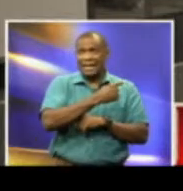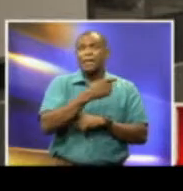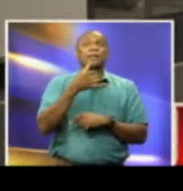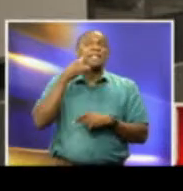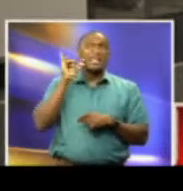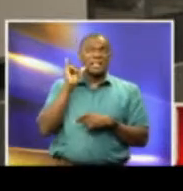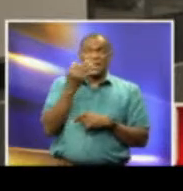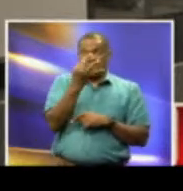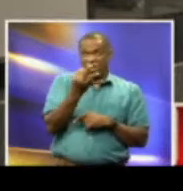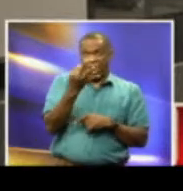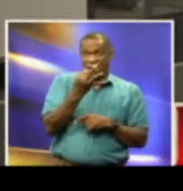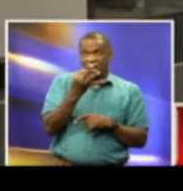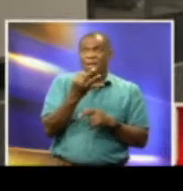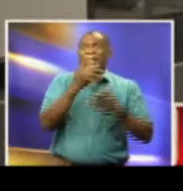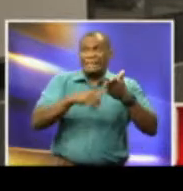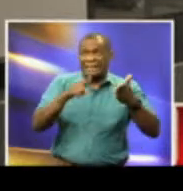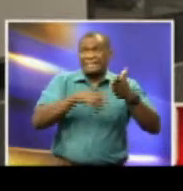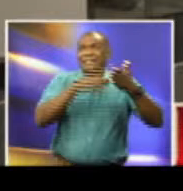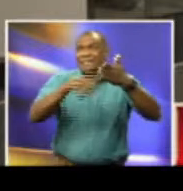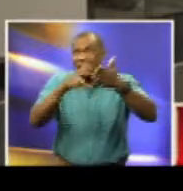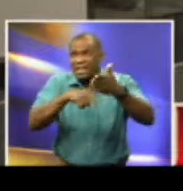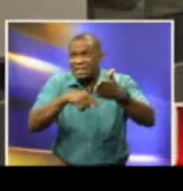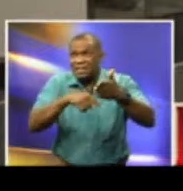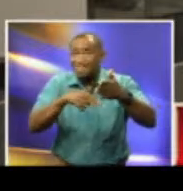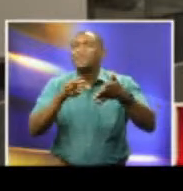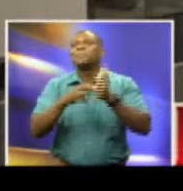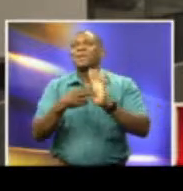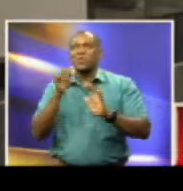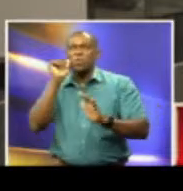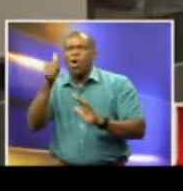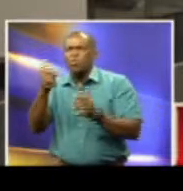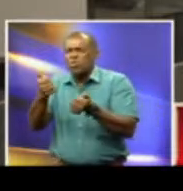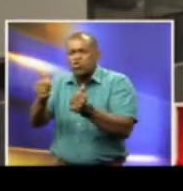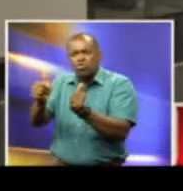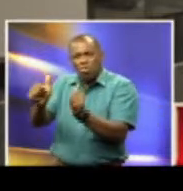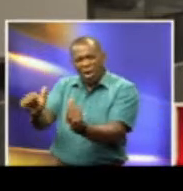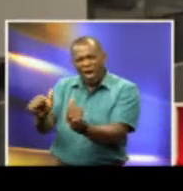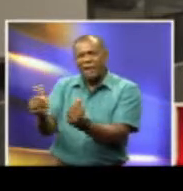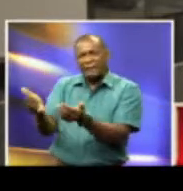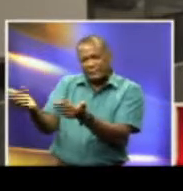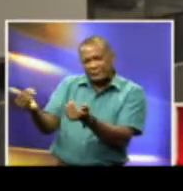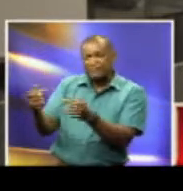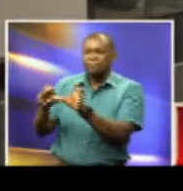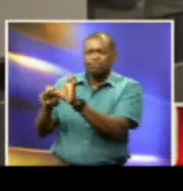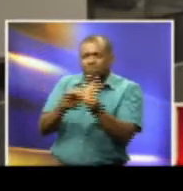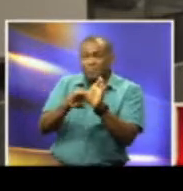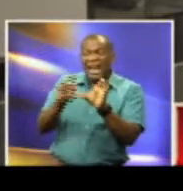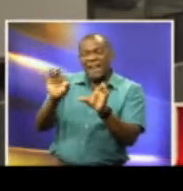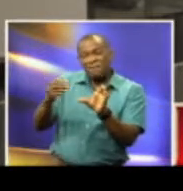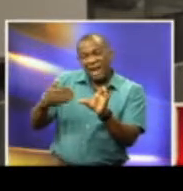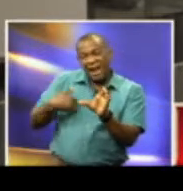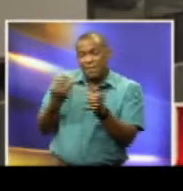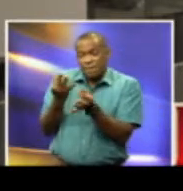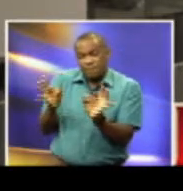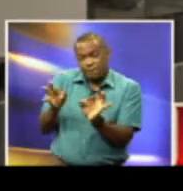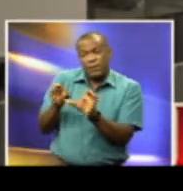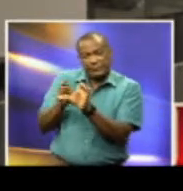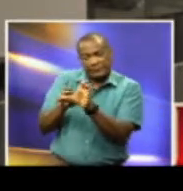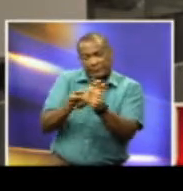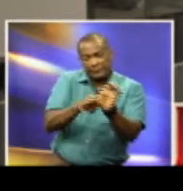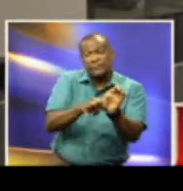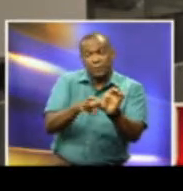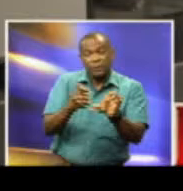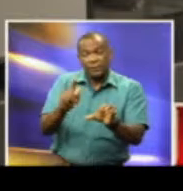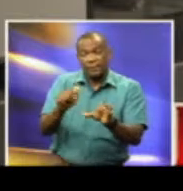today after cancellations were made. Well, they will be accommodated based on availability of space, so they are advised to get down to those